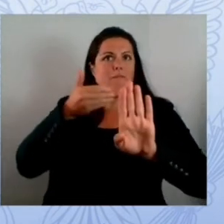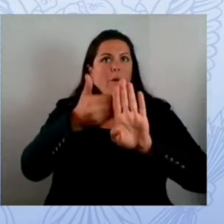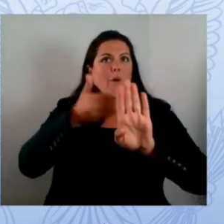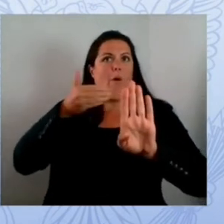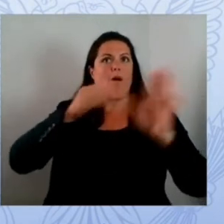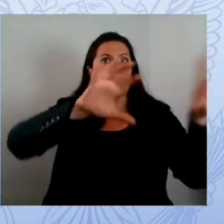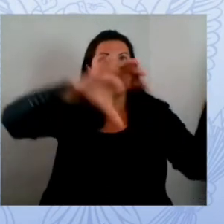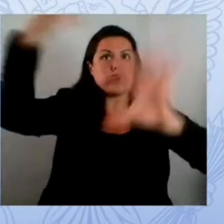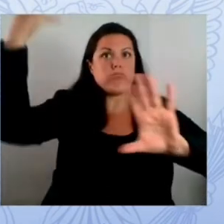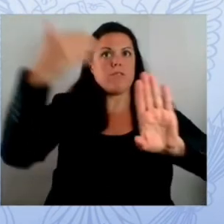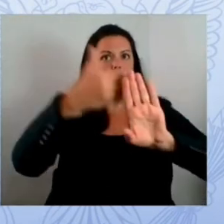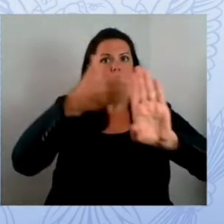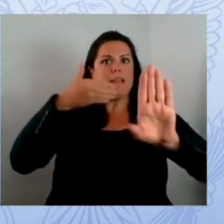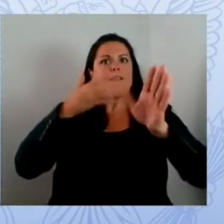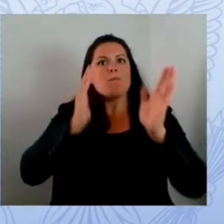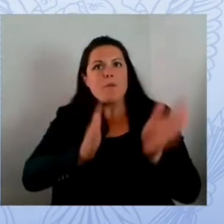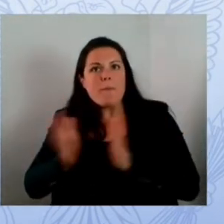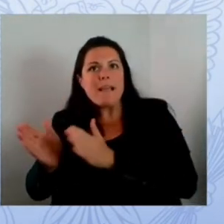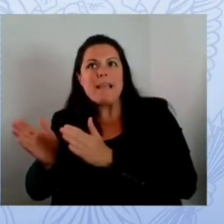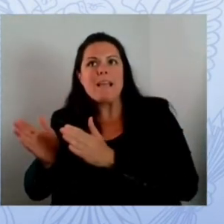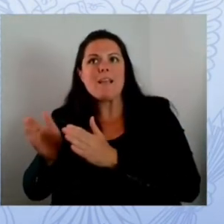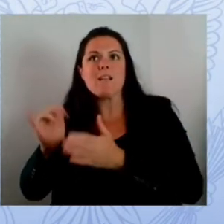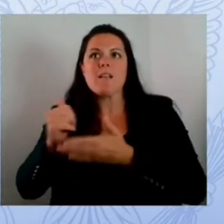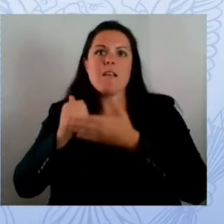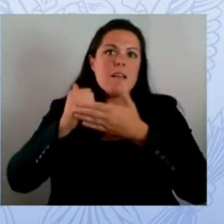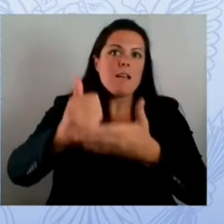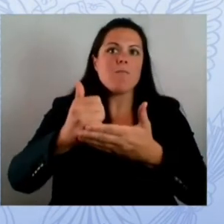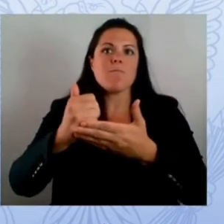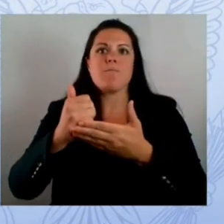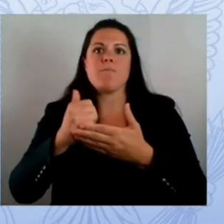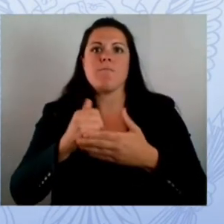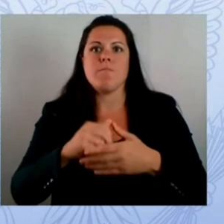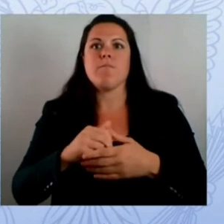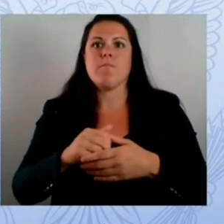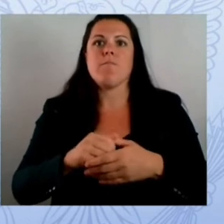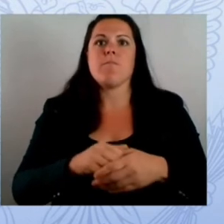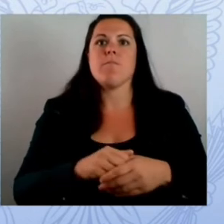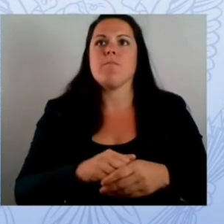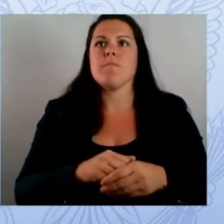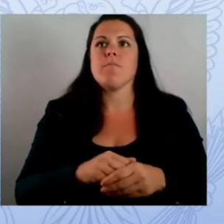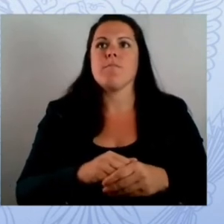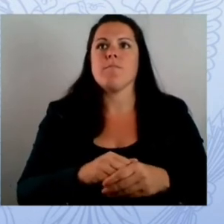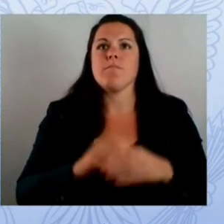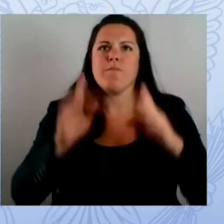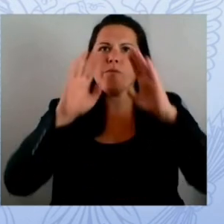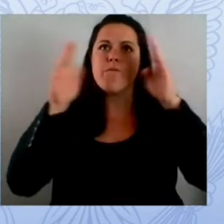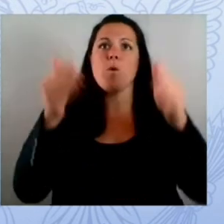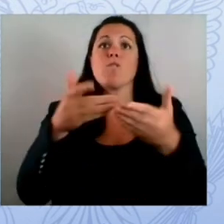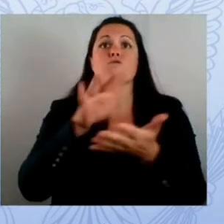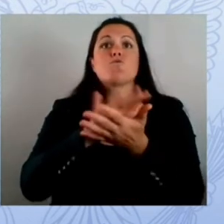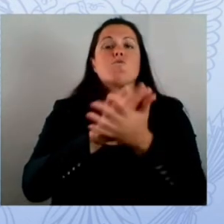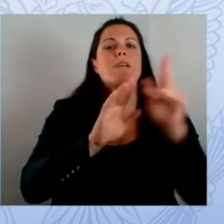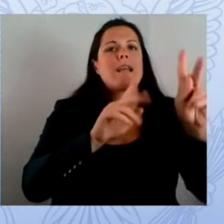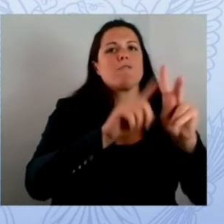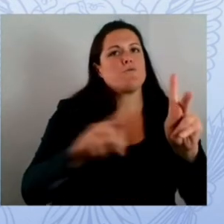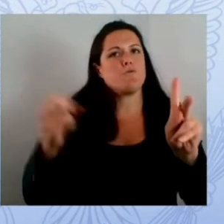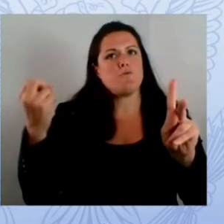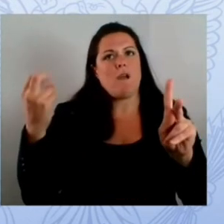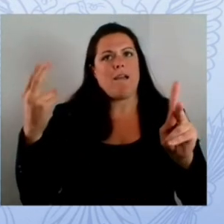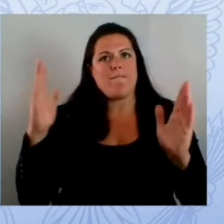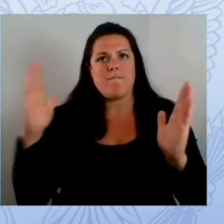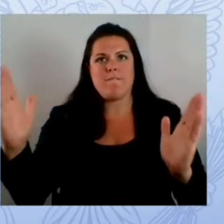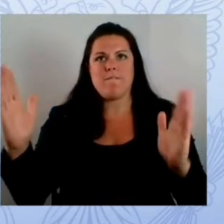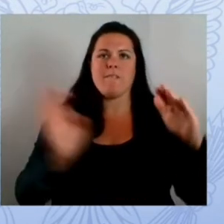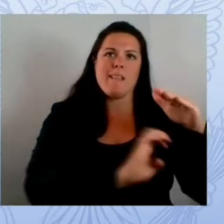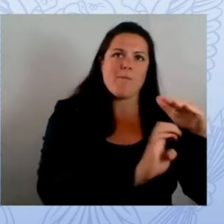the biden harris administration is keenly focused on ensuring the support schools needed the almost 14 000 school districts can be